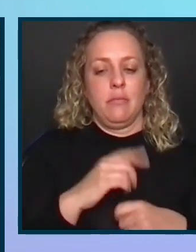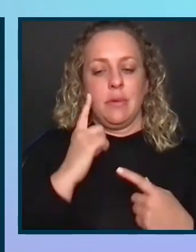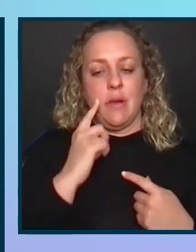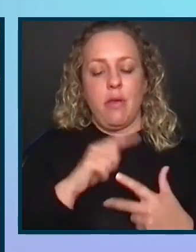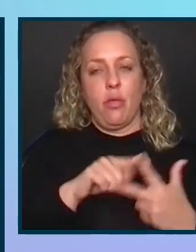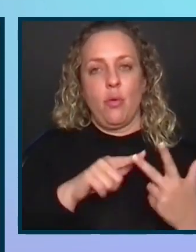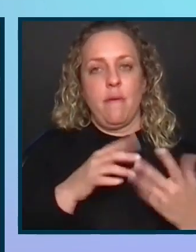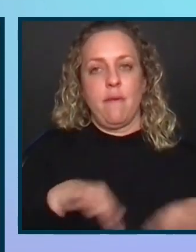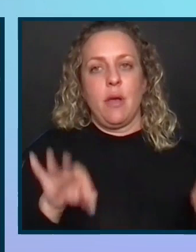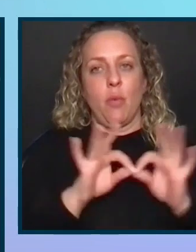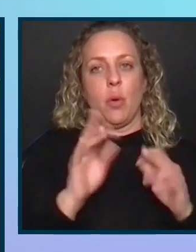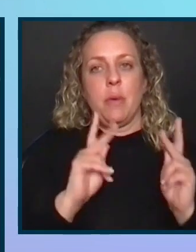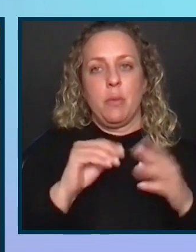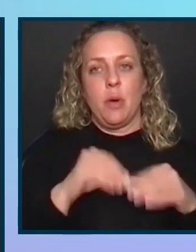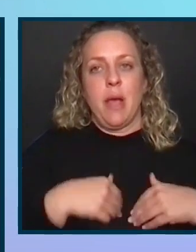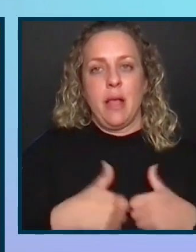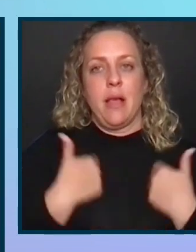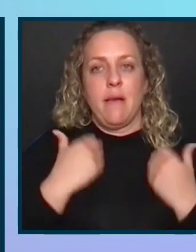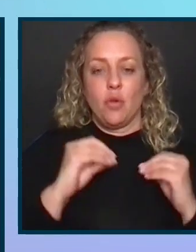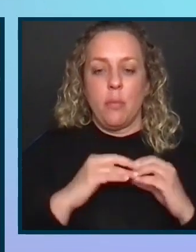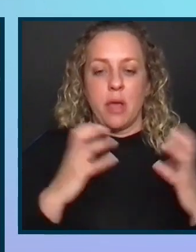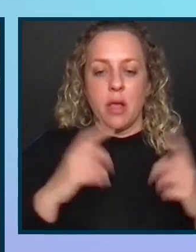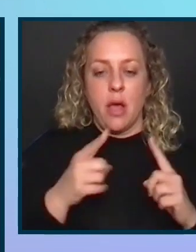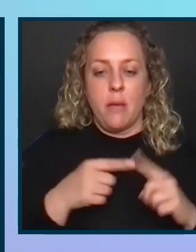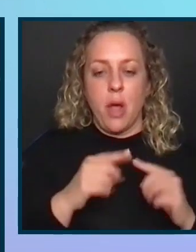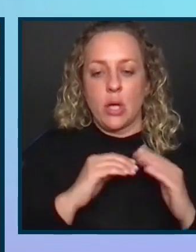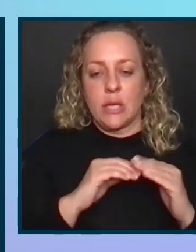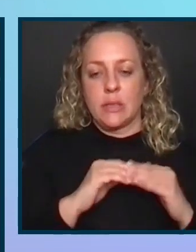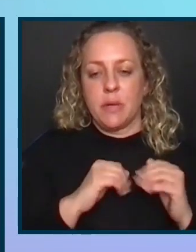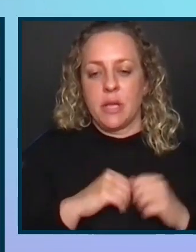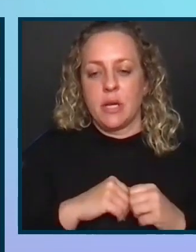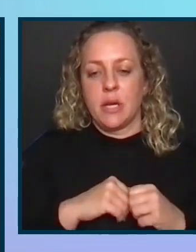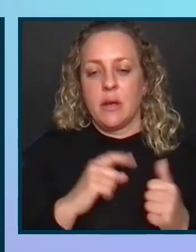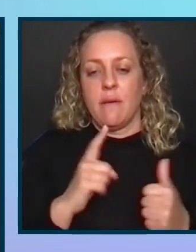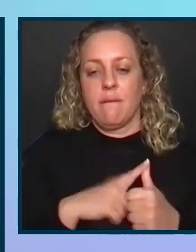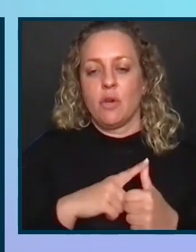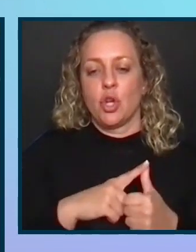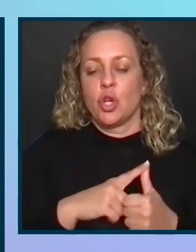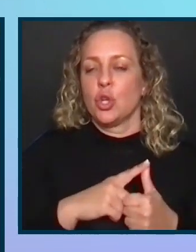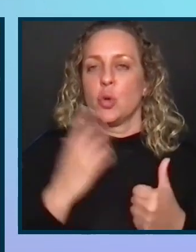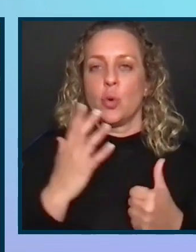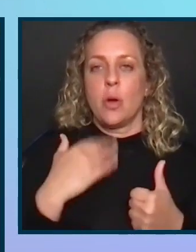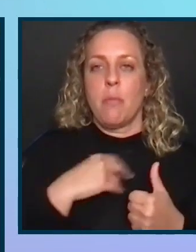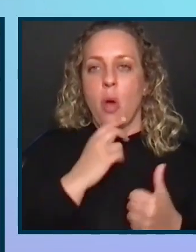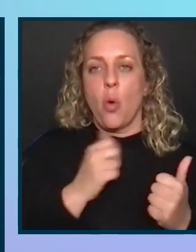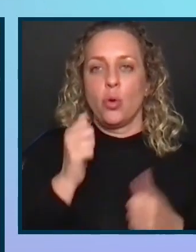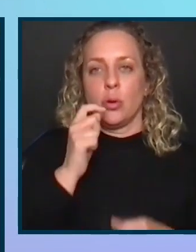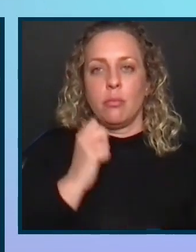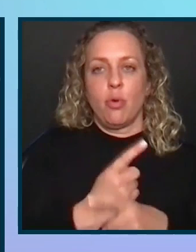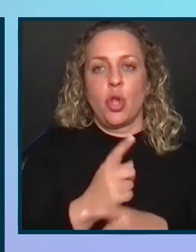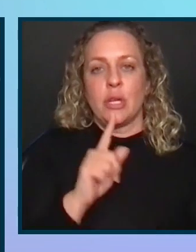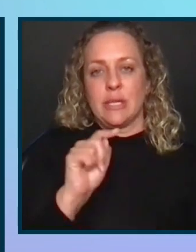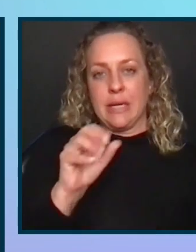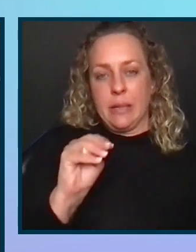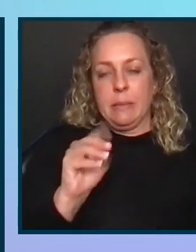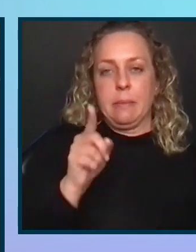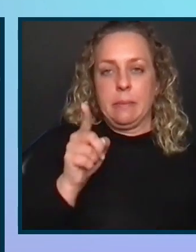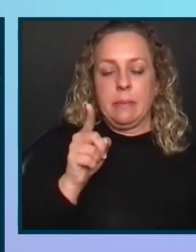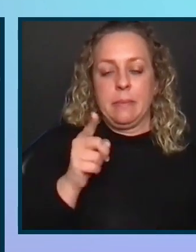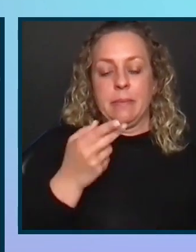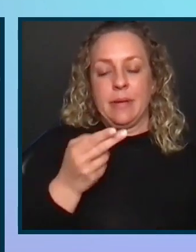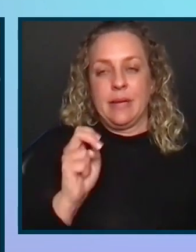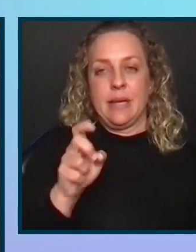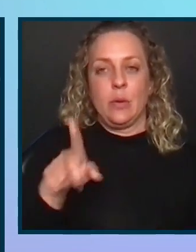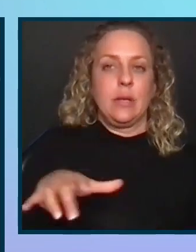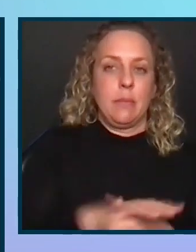important people in my life that taught me a lot about accessibility. First and foremost is my older brother, Tim. Tim is